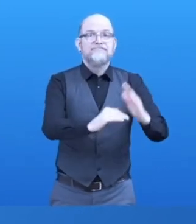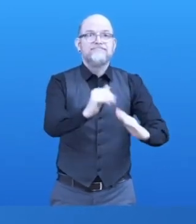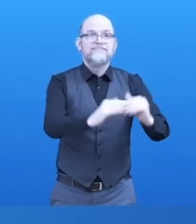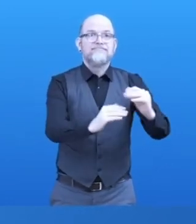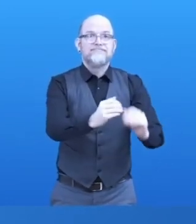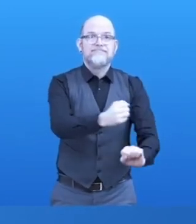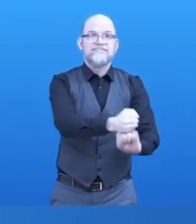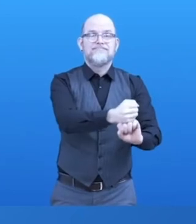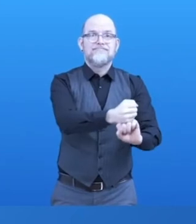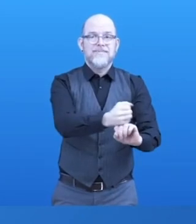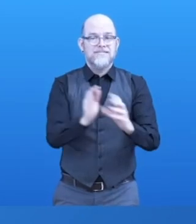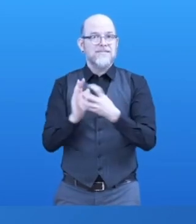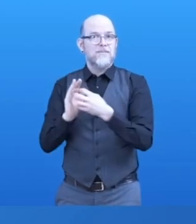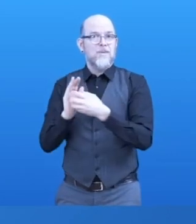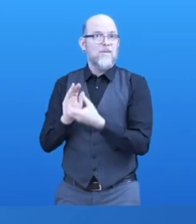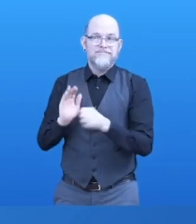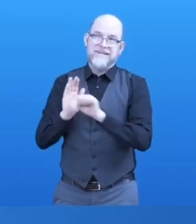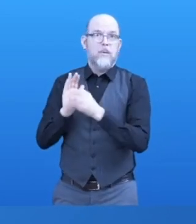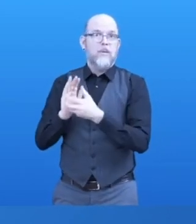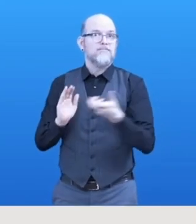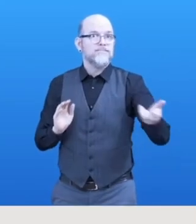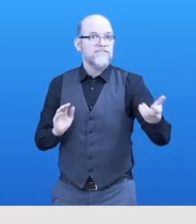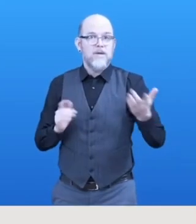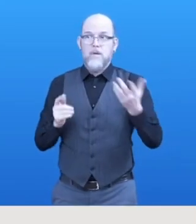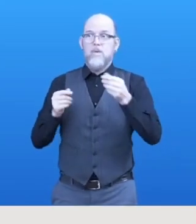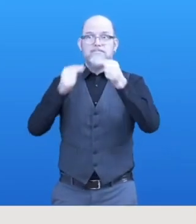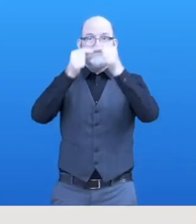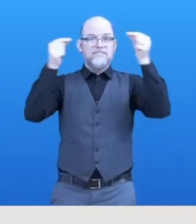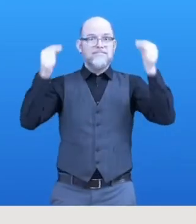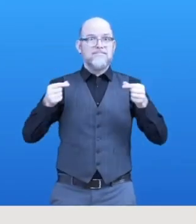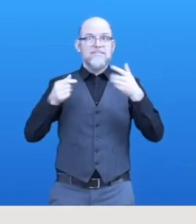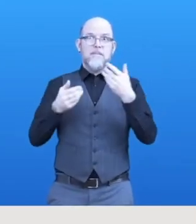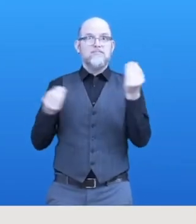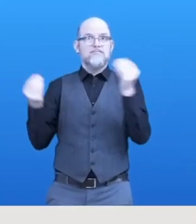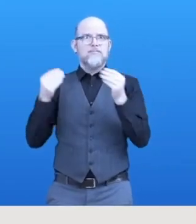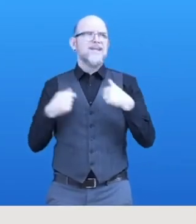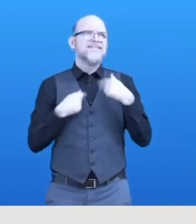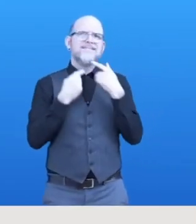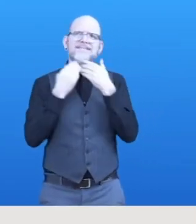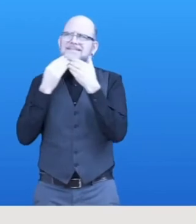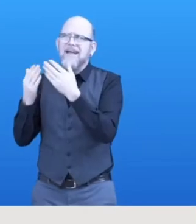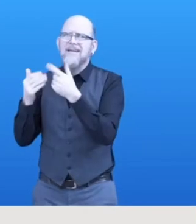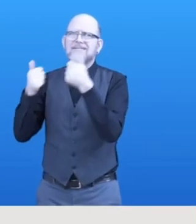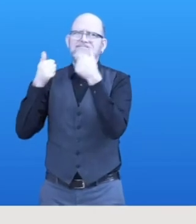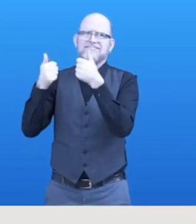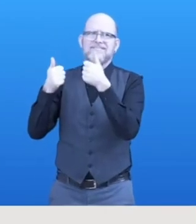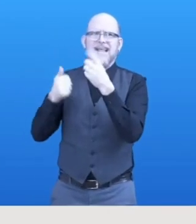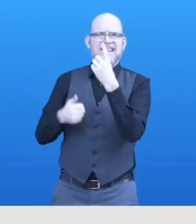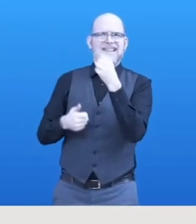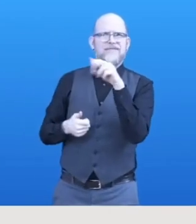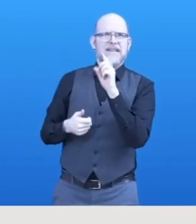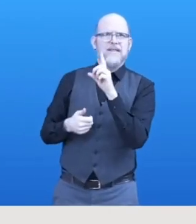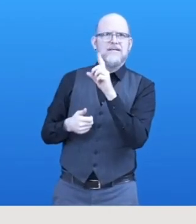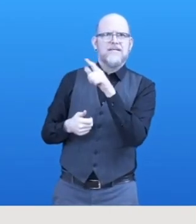boards, training and support. Thank you, David. I think that is a really good approach